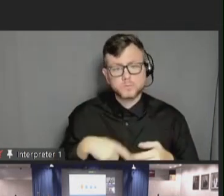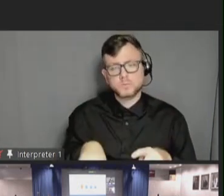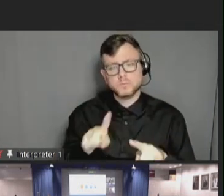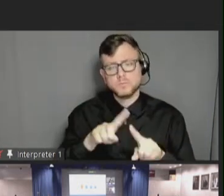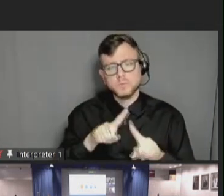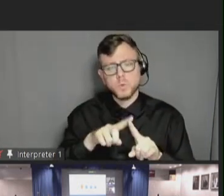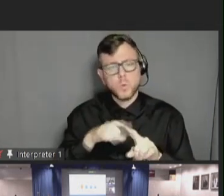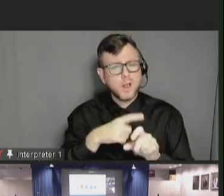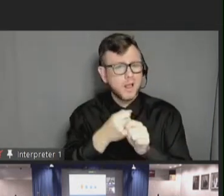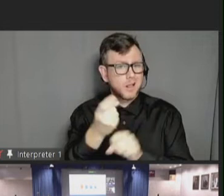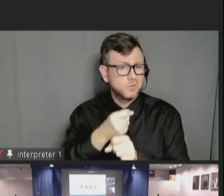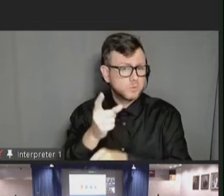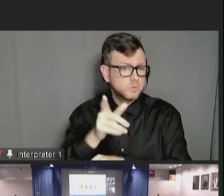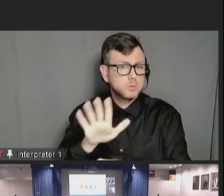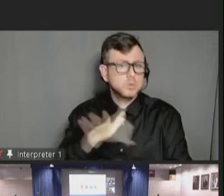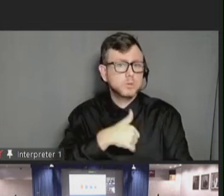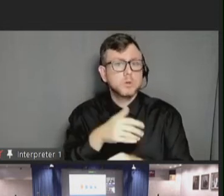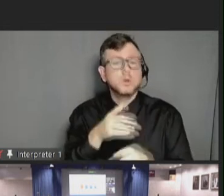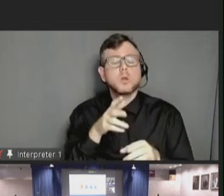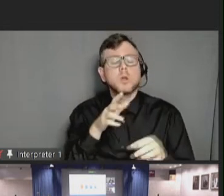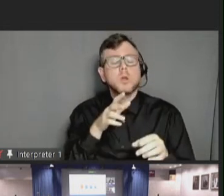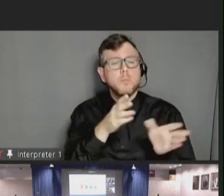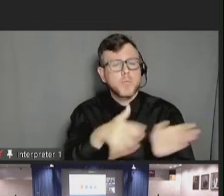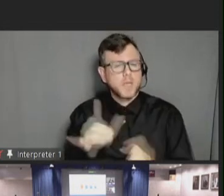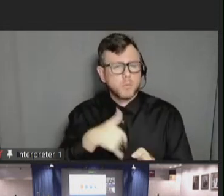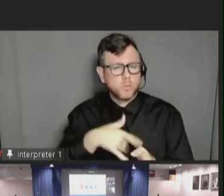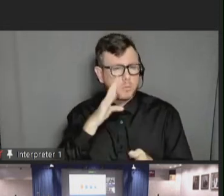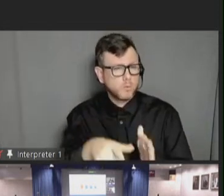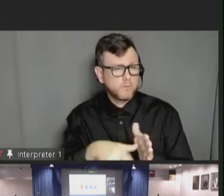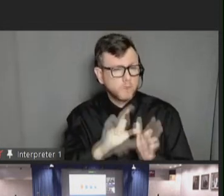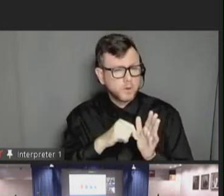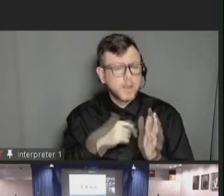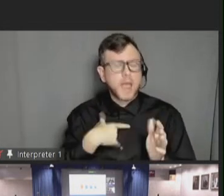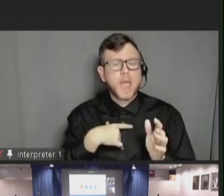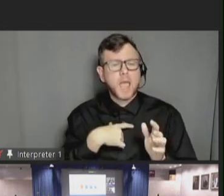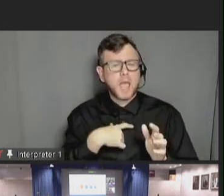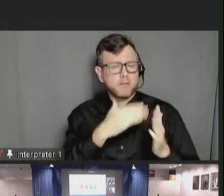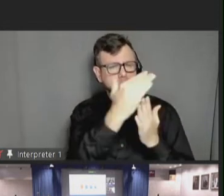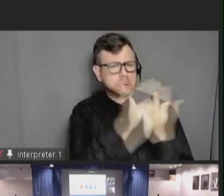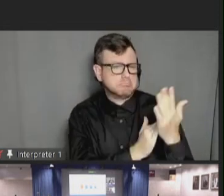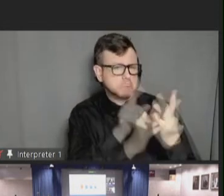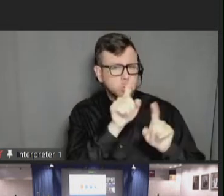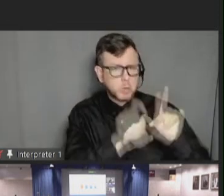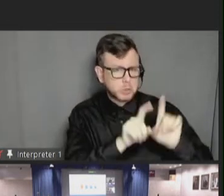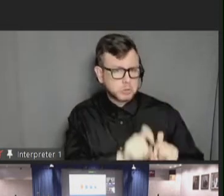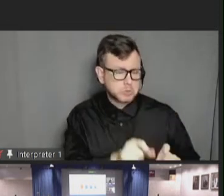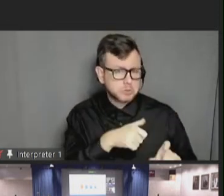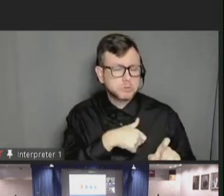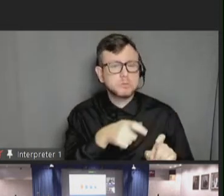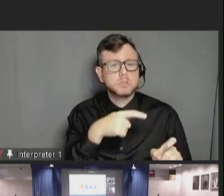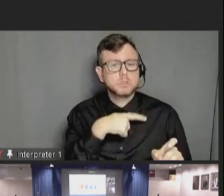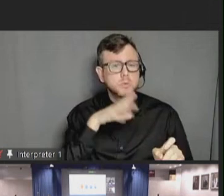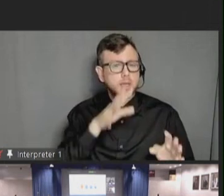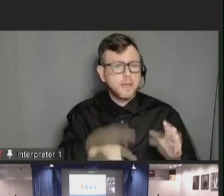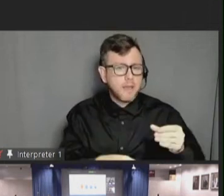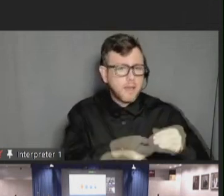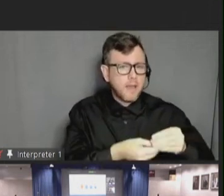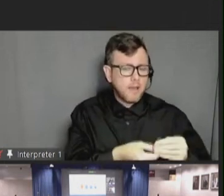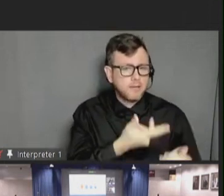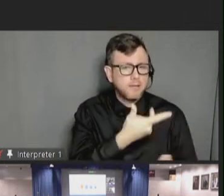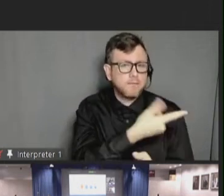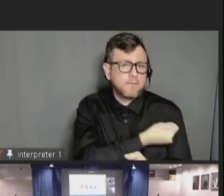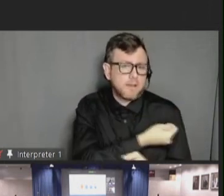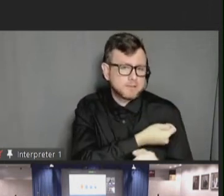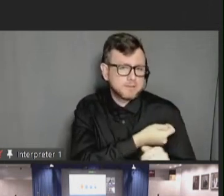annually, your service plan will be reviewed. And there are a number of questions that are asked. They had affirmatively added vaccine status to